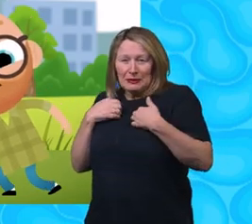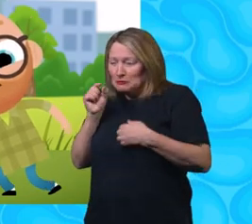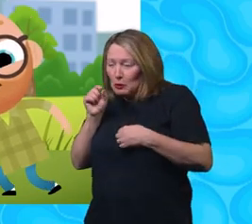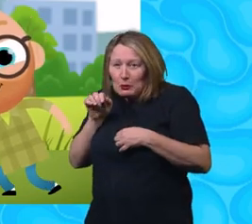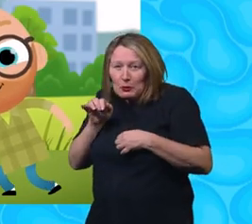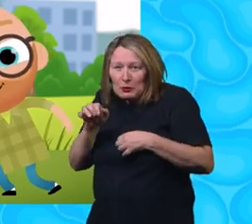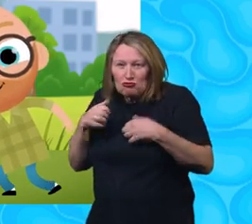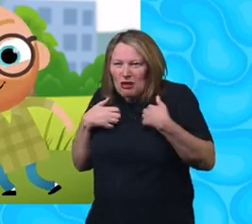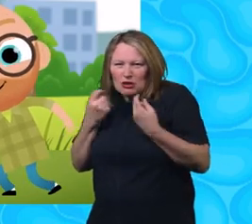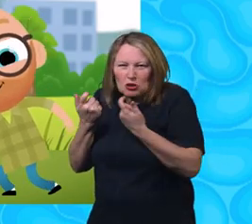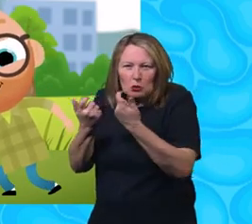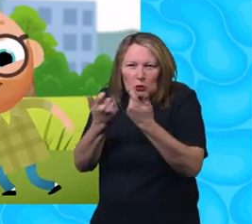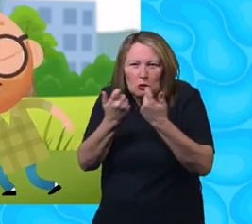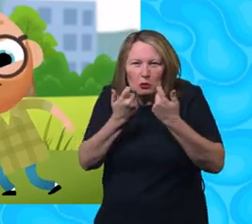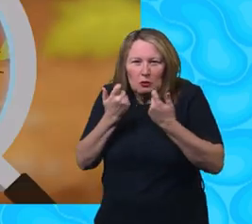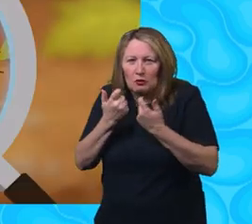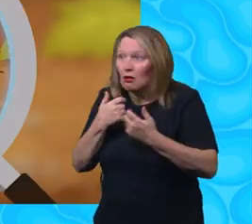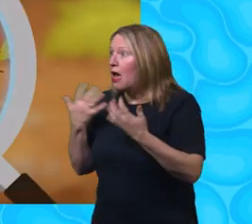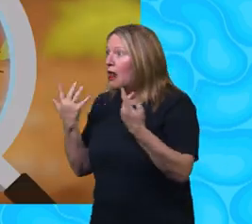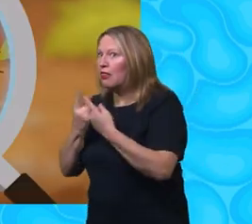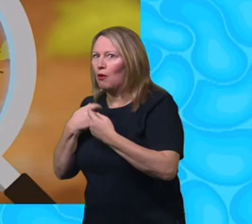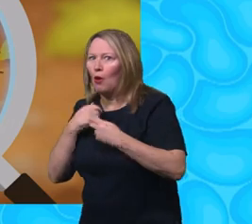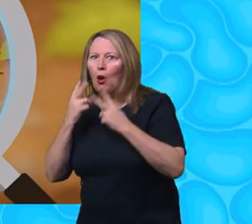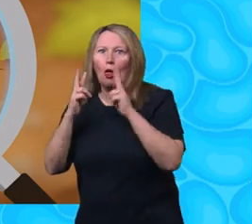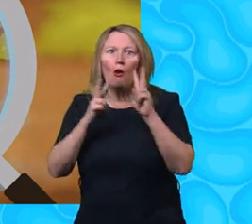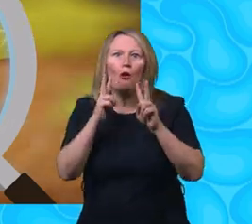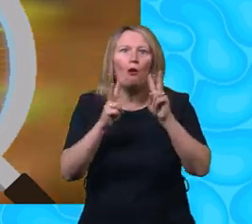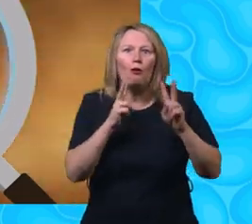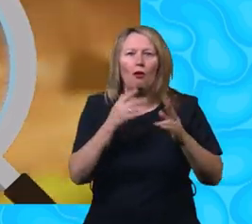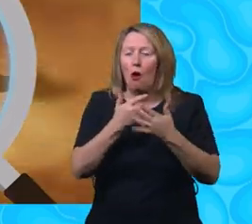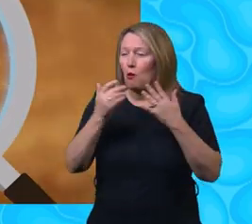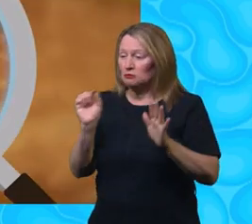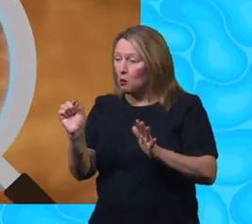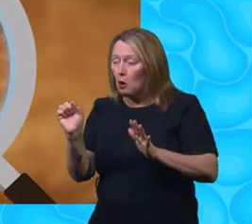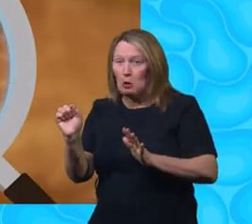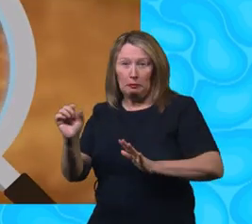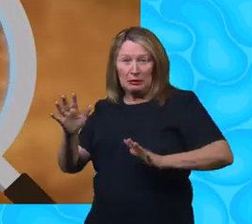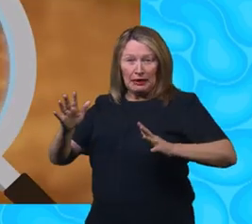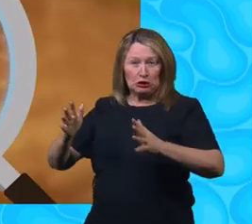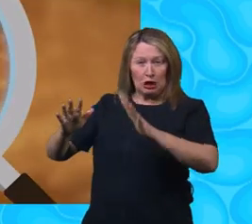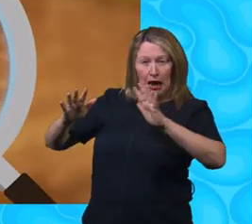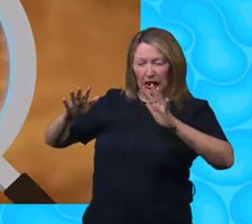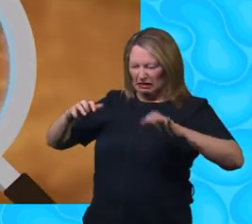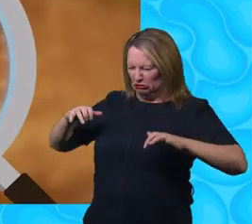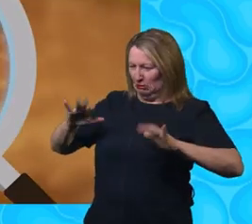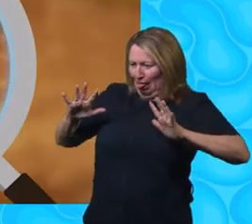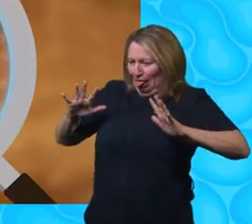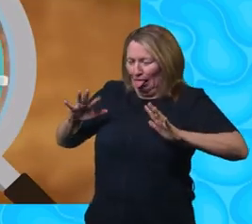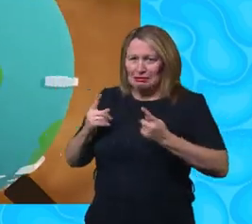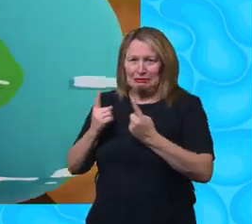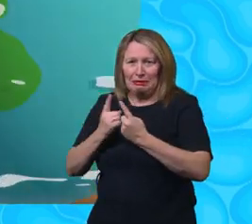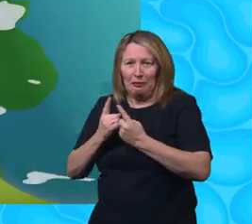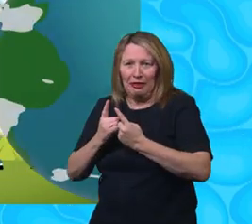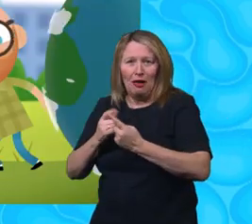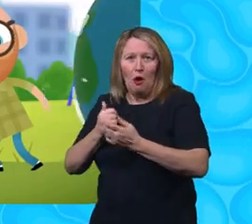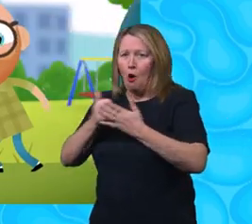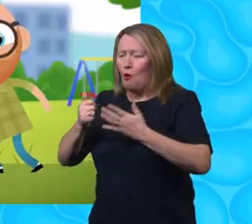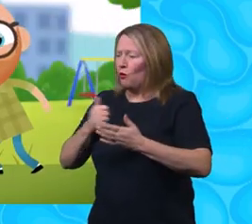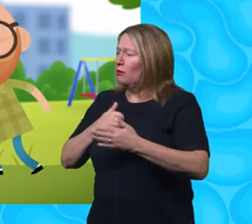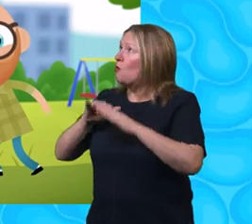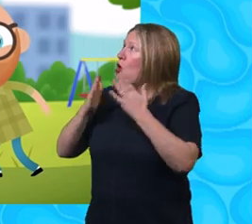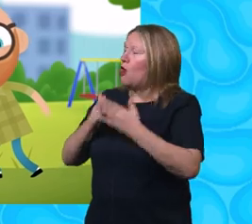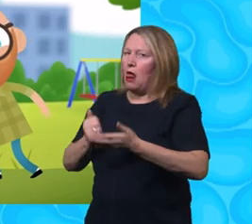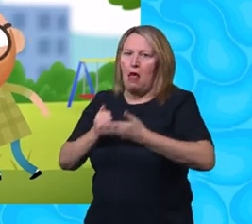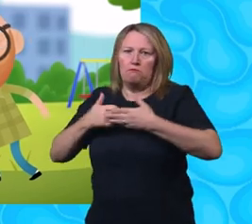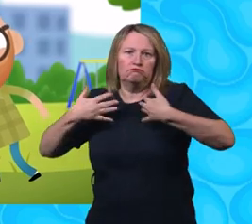everywhere we look. They might be tiny, shiny, creepy, slimy, but they do our planet